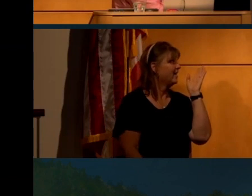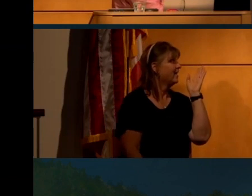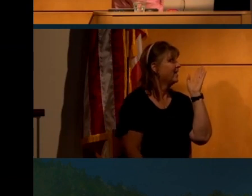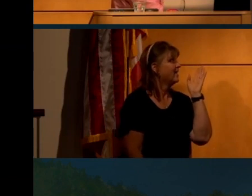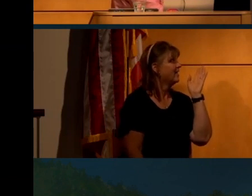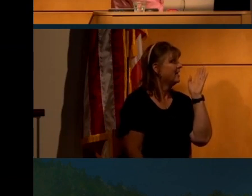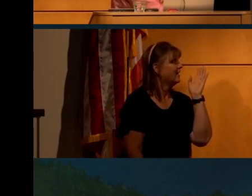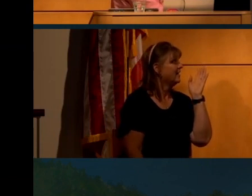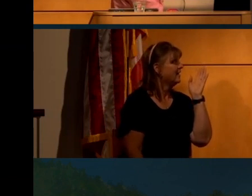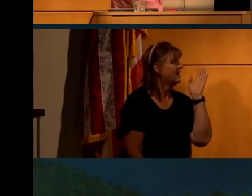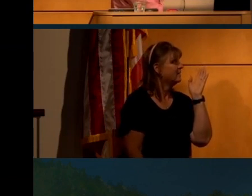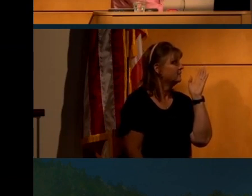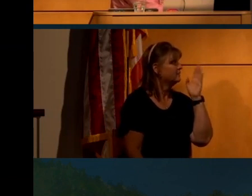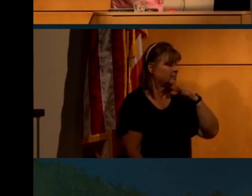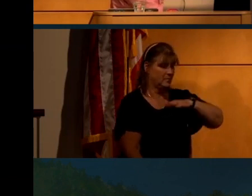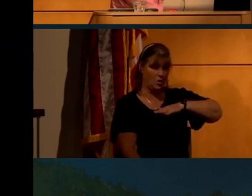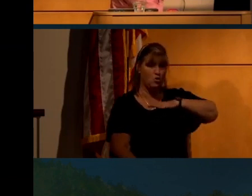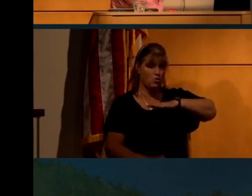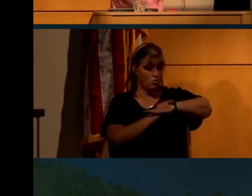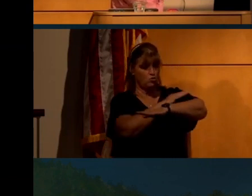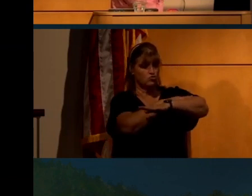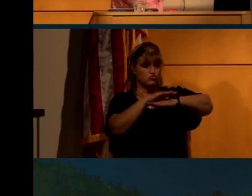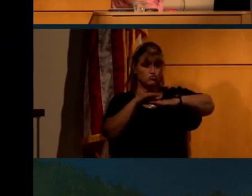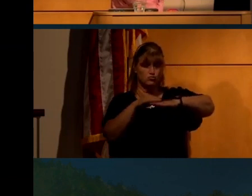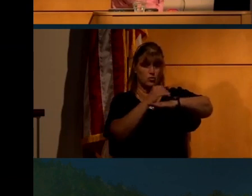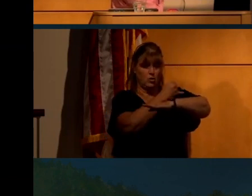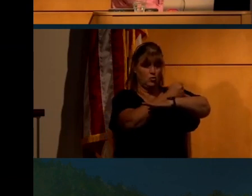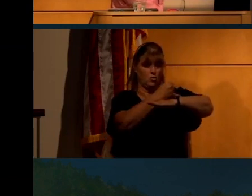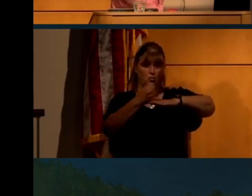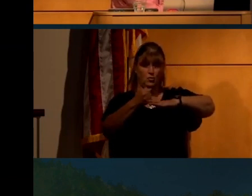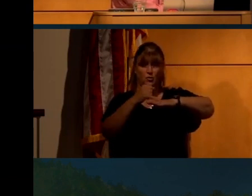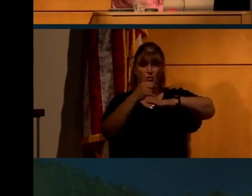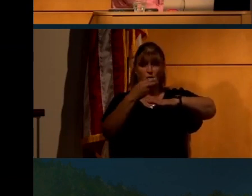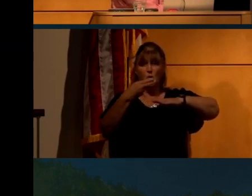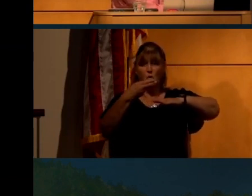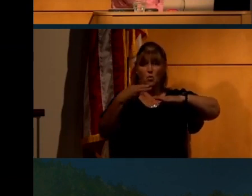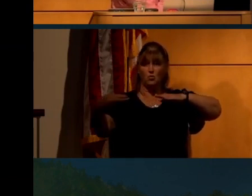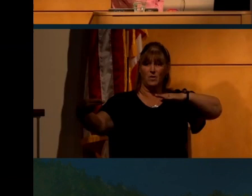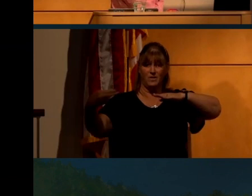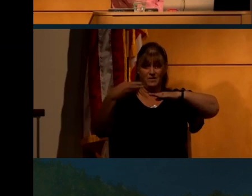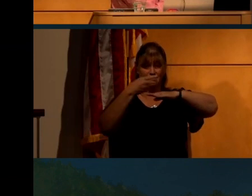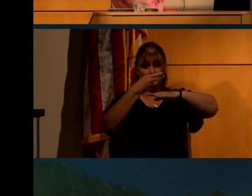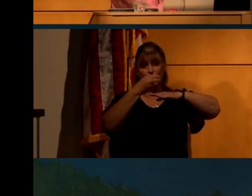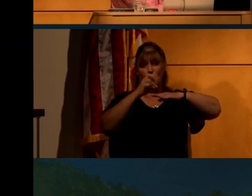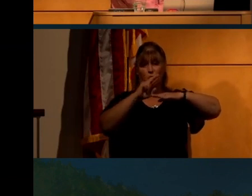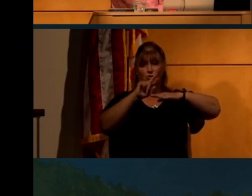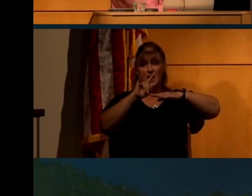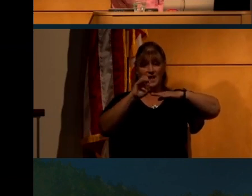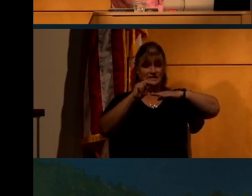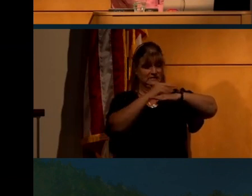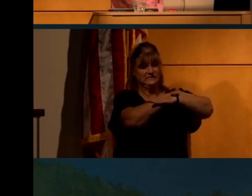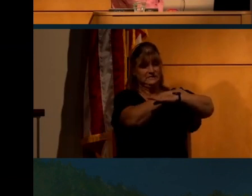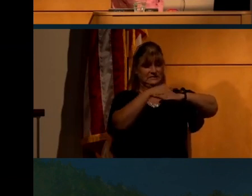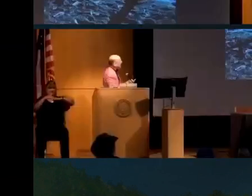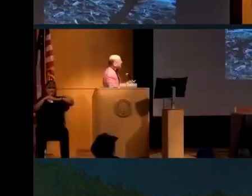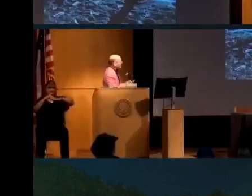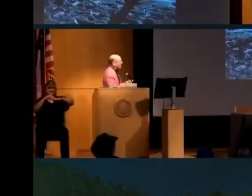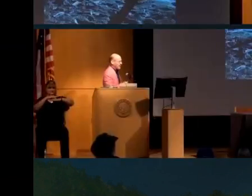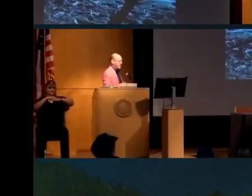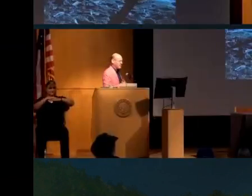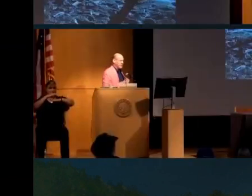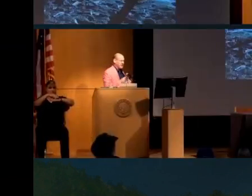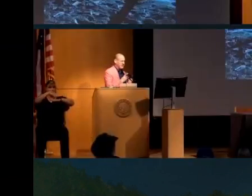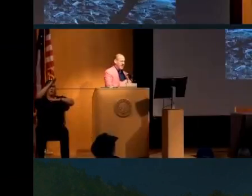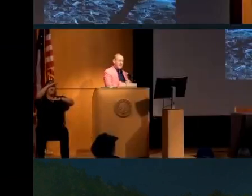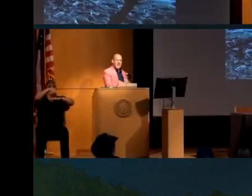bright. That's okay. There's the lunar horizon there for the folks who are watching via Zoom. You don't see that. It's just the top of the image